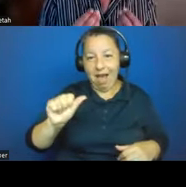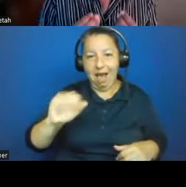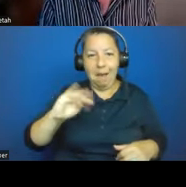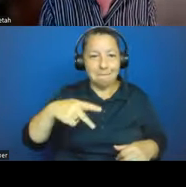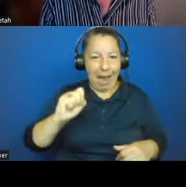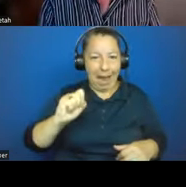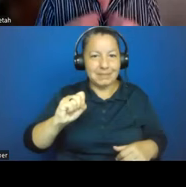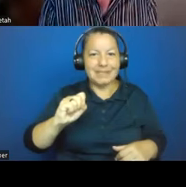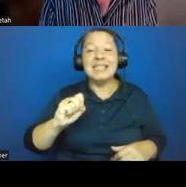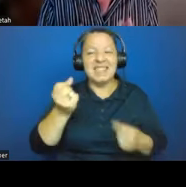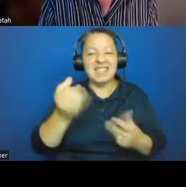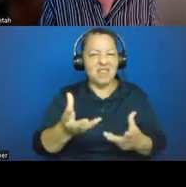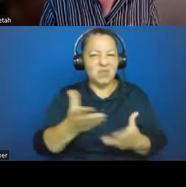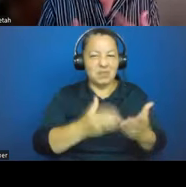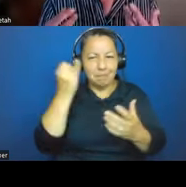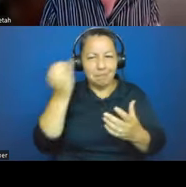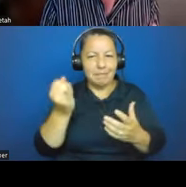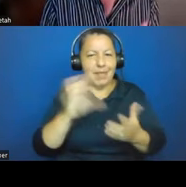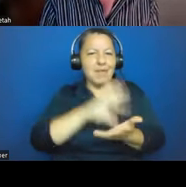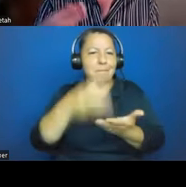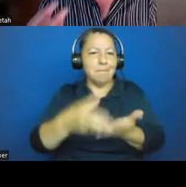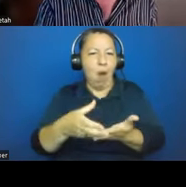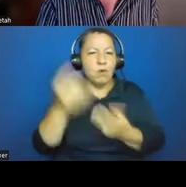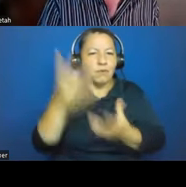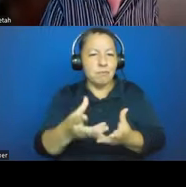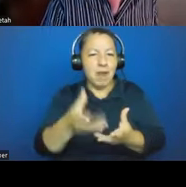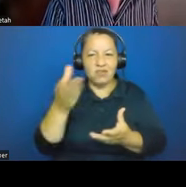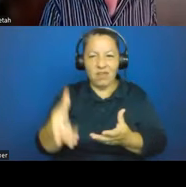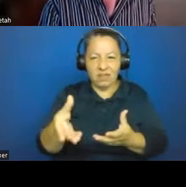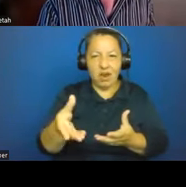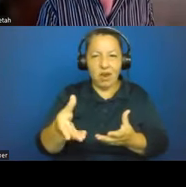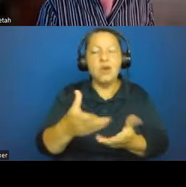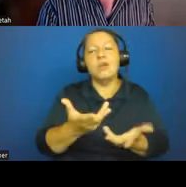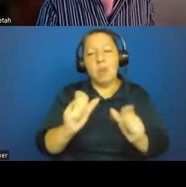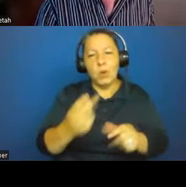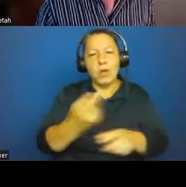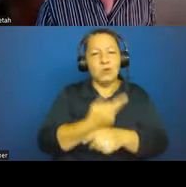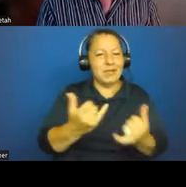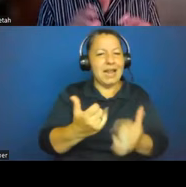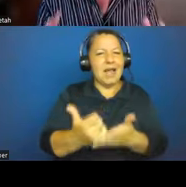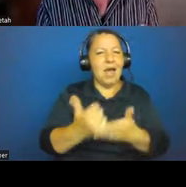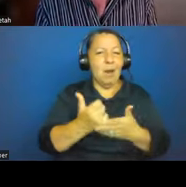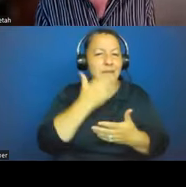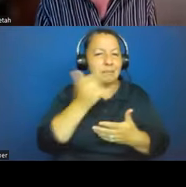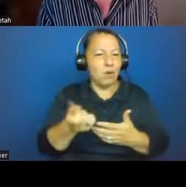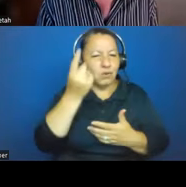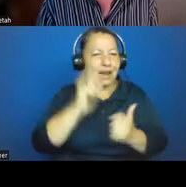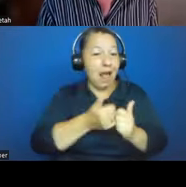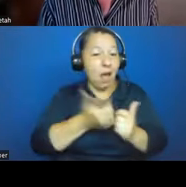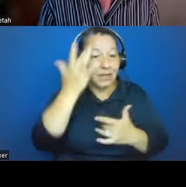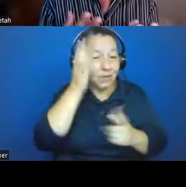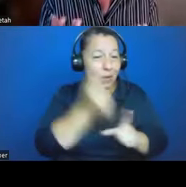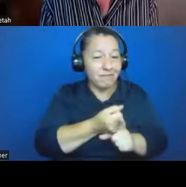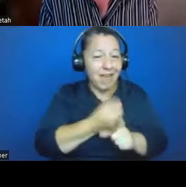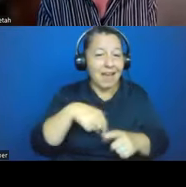archaeological historical record that we can draw on today to better understand how the disease is going to affect us in the future. So ultimately, as I wrap the presentation